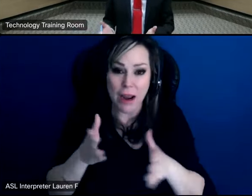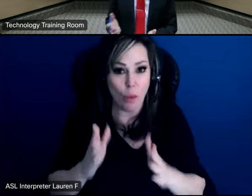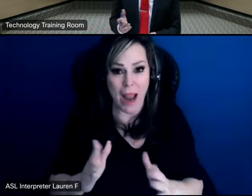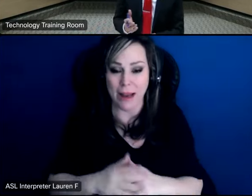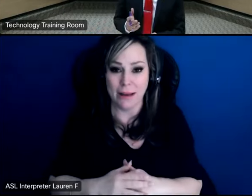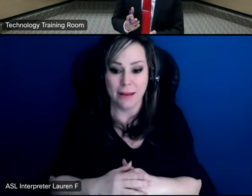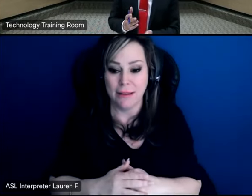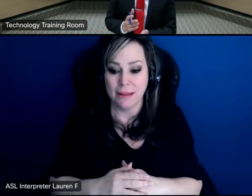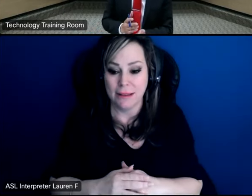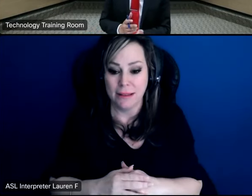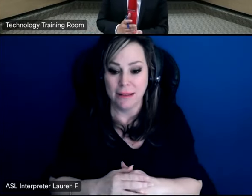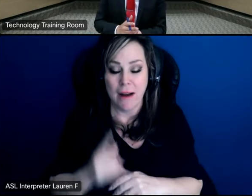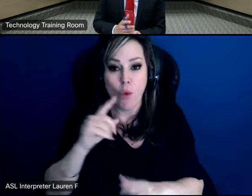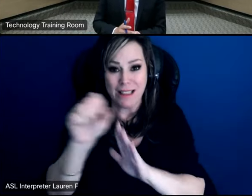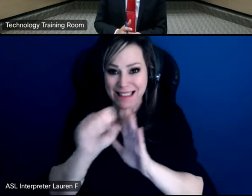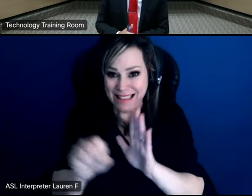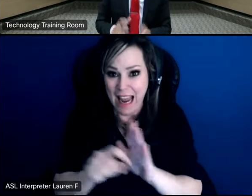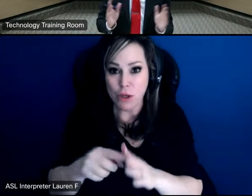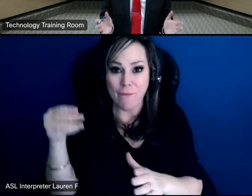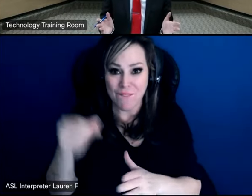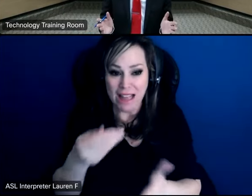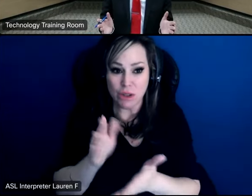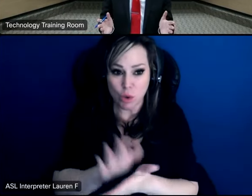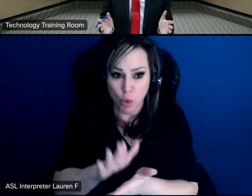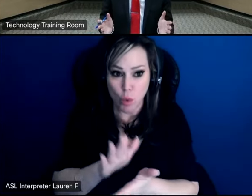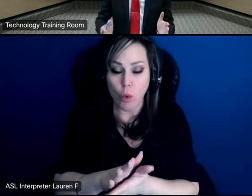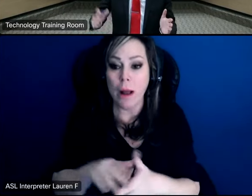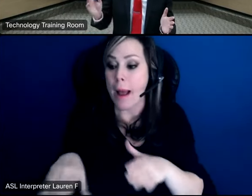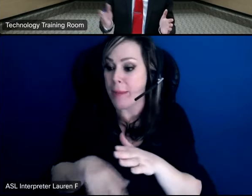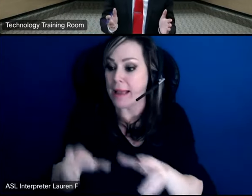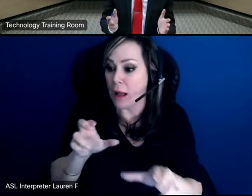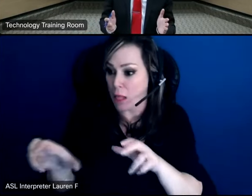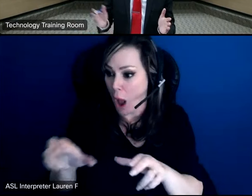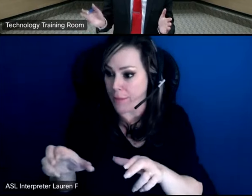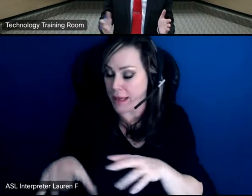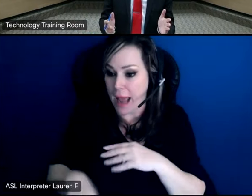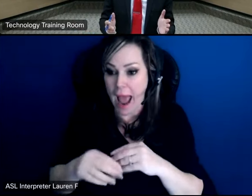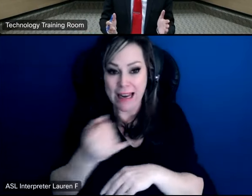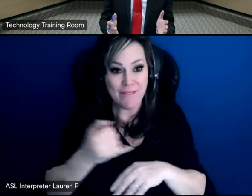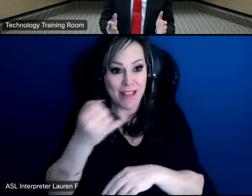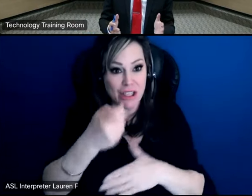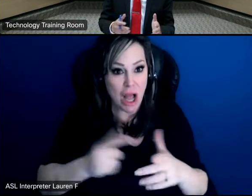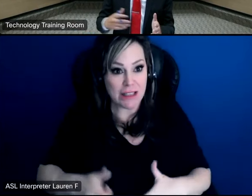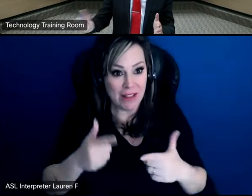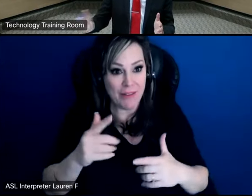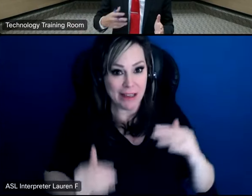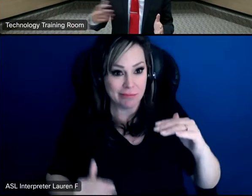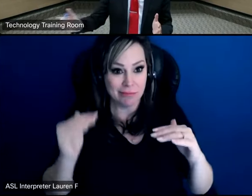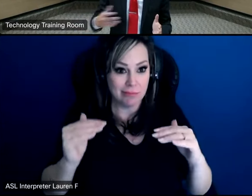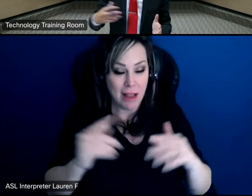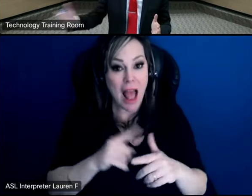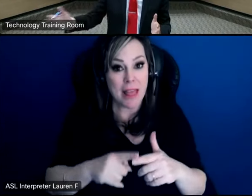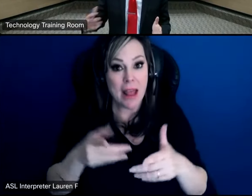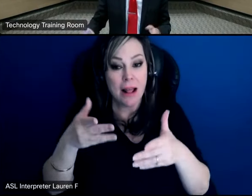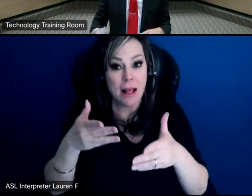to for the state to fund schools you take the basic allotment you add inflation and cost of living to it and that's how much